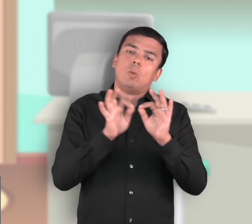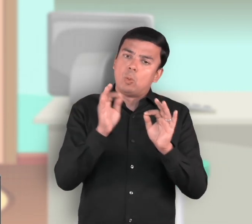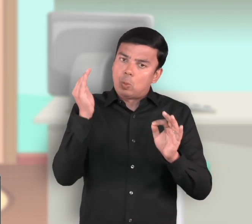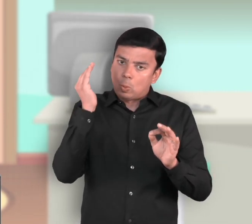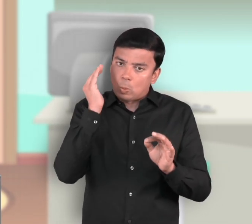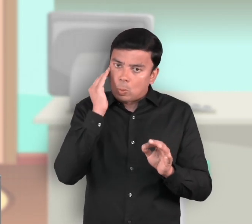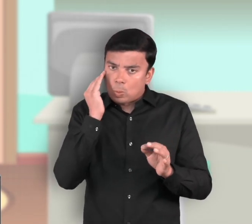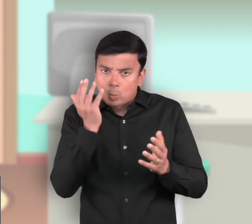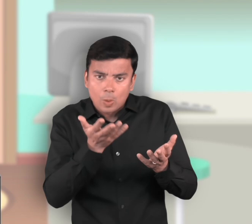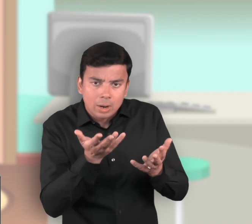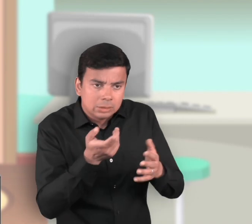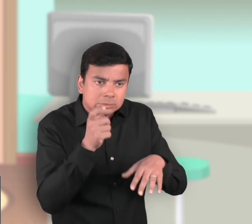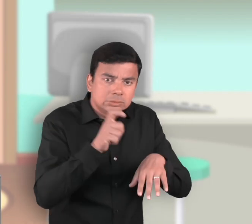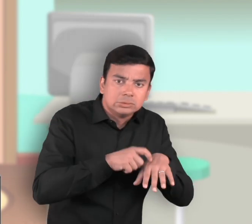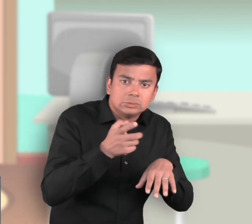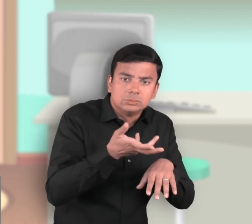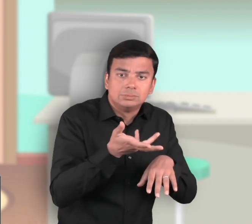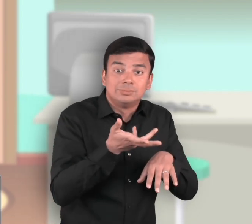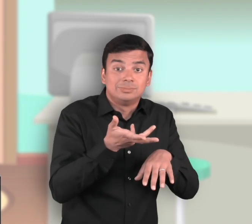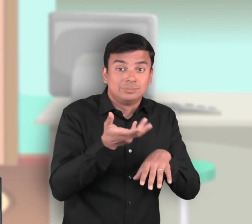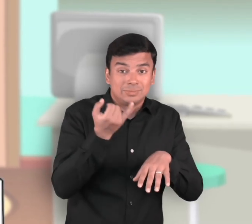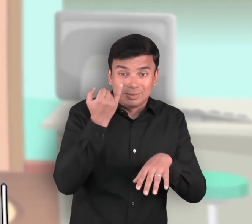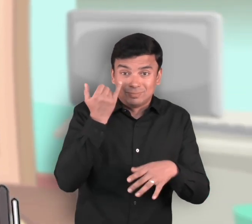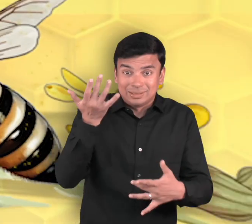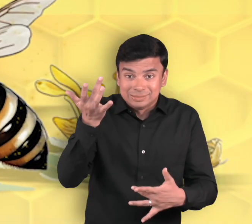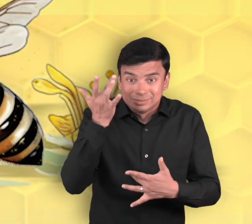get the proper treatment if a doctor is needed.